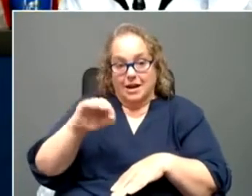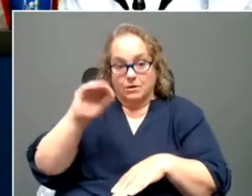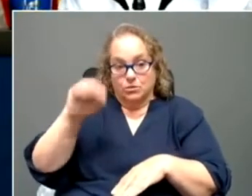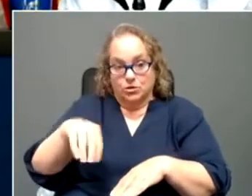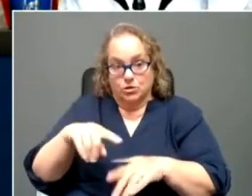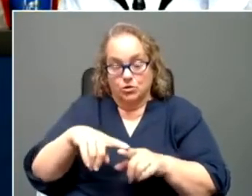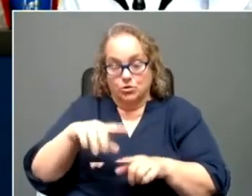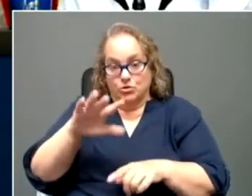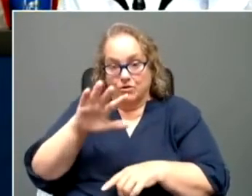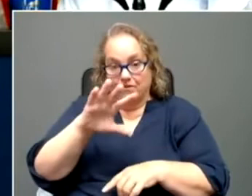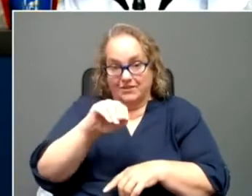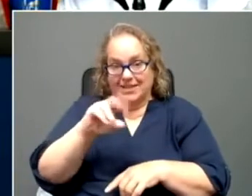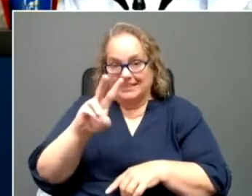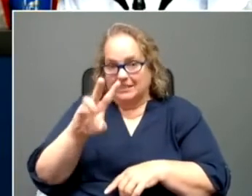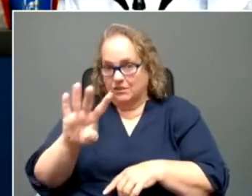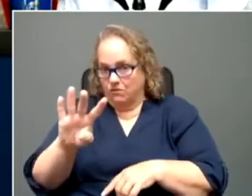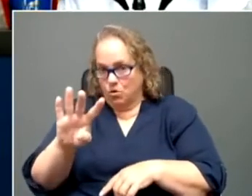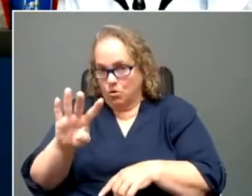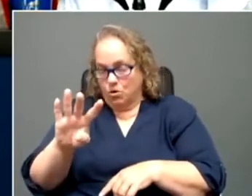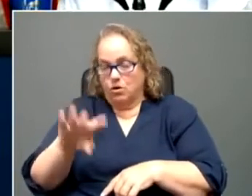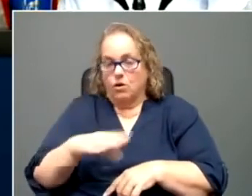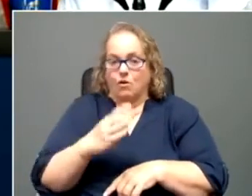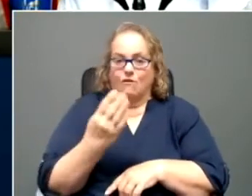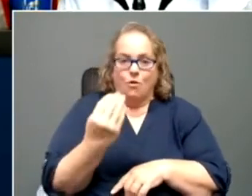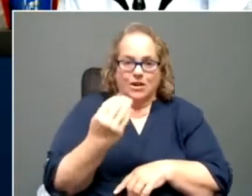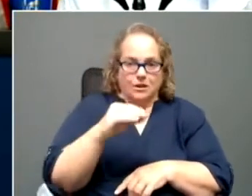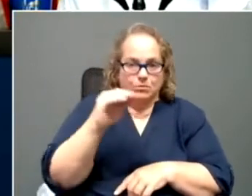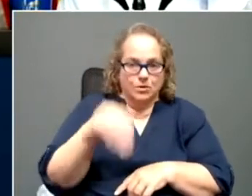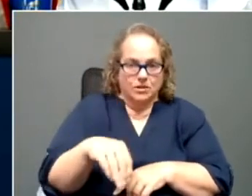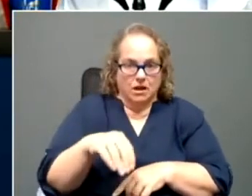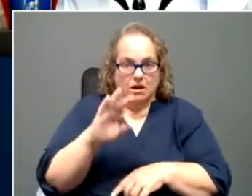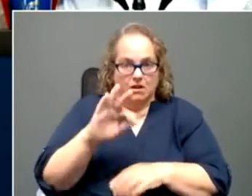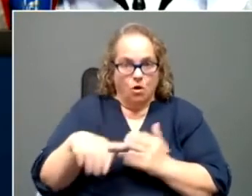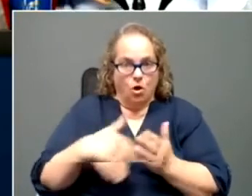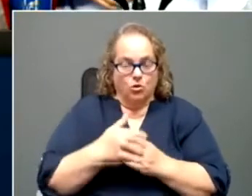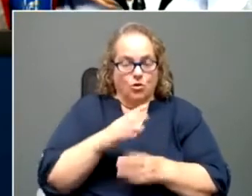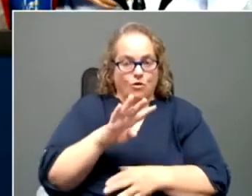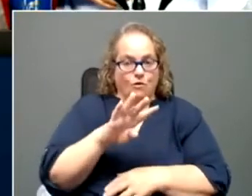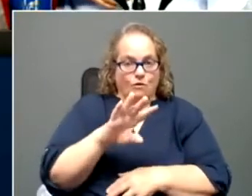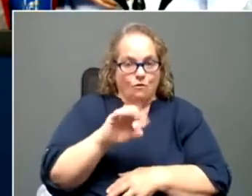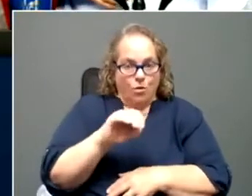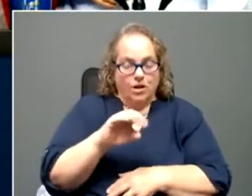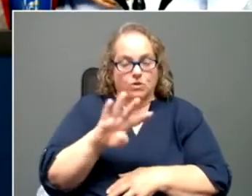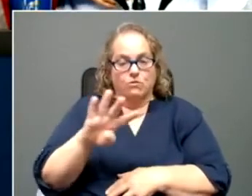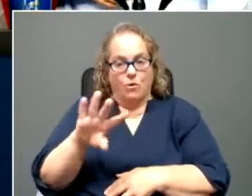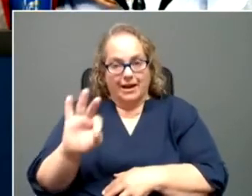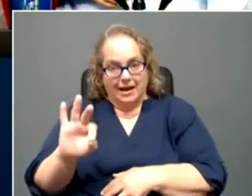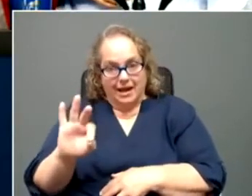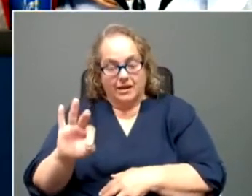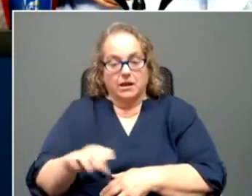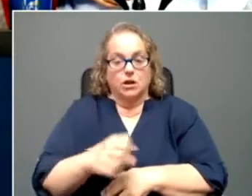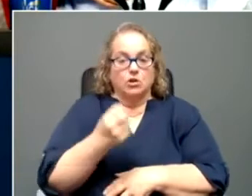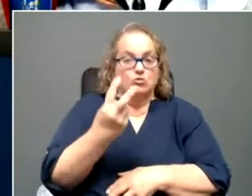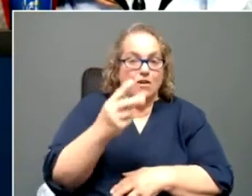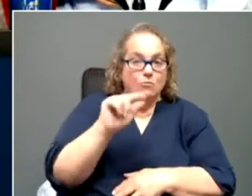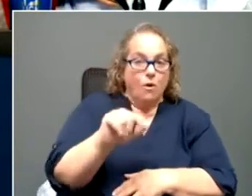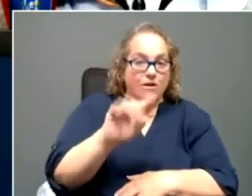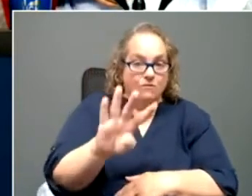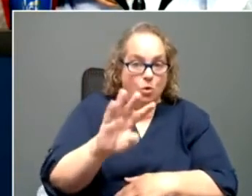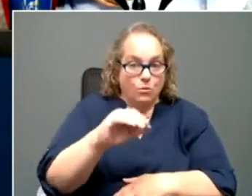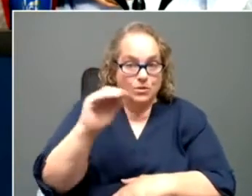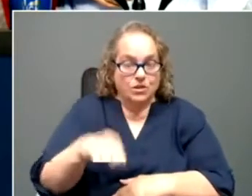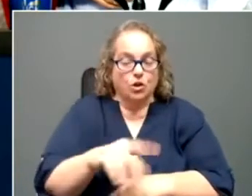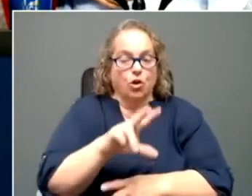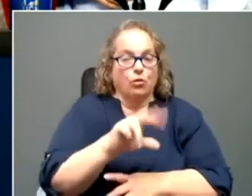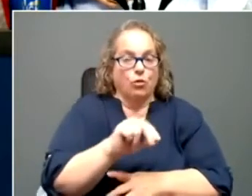to 64 year olds, 14% of all of them to 40 to 49 year olds, uh, 12.4% 30 to